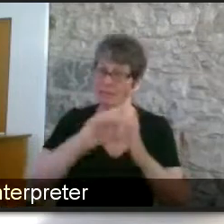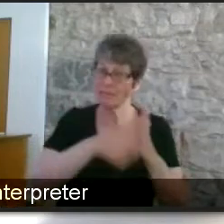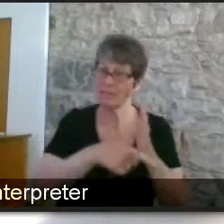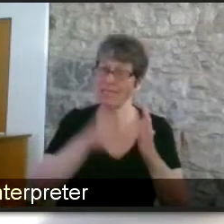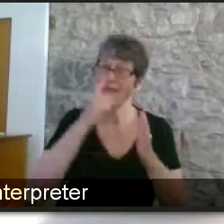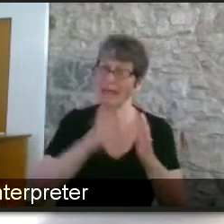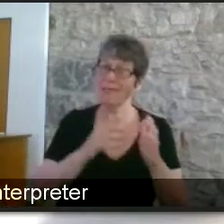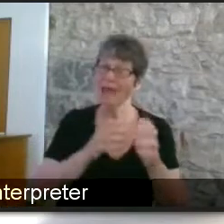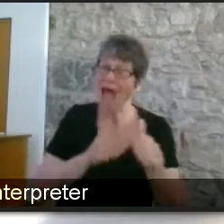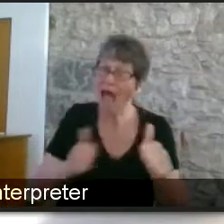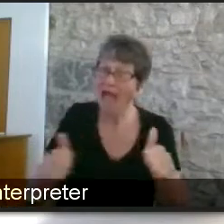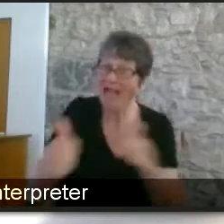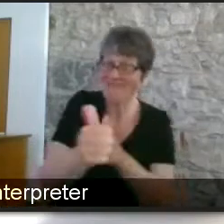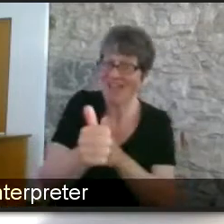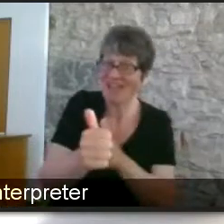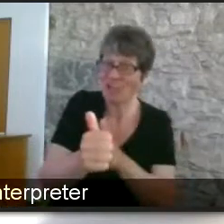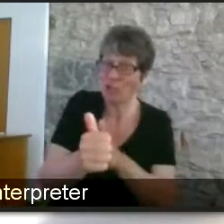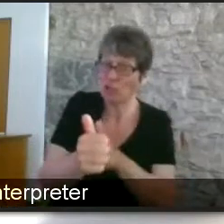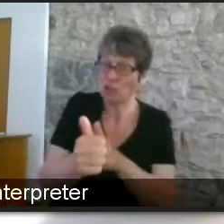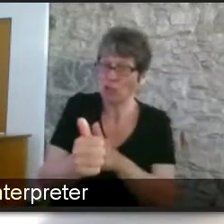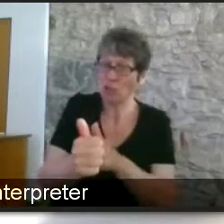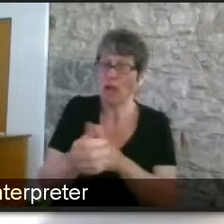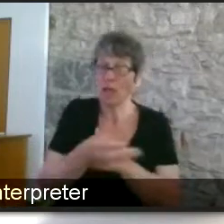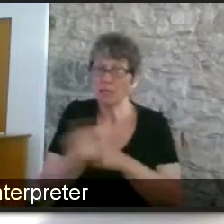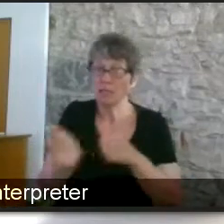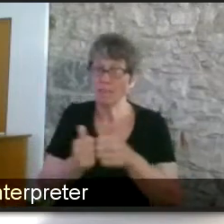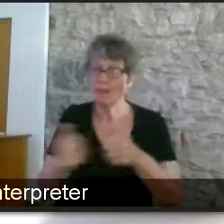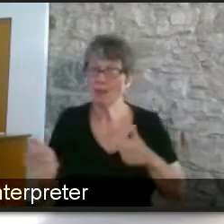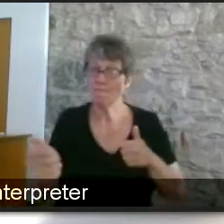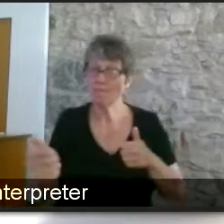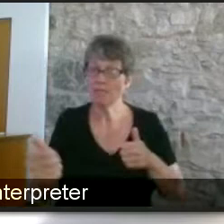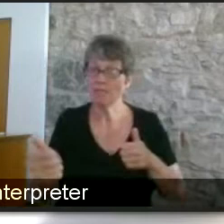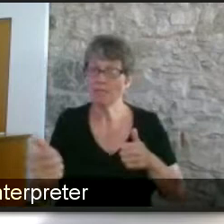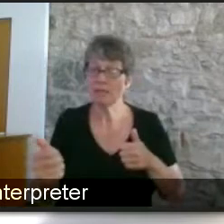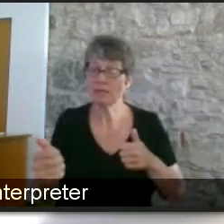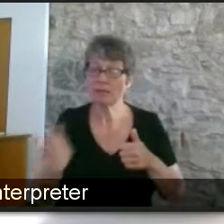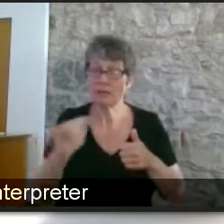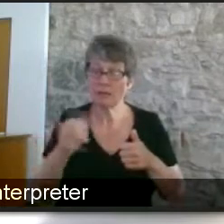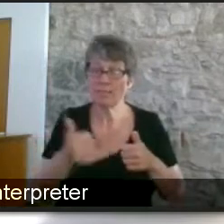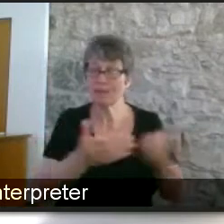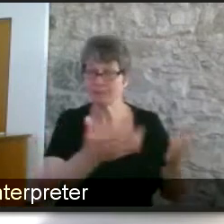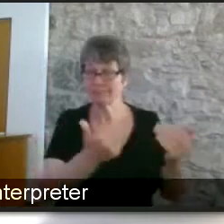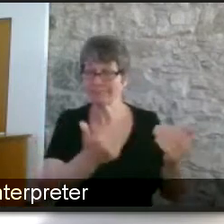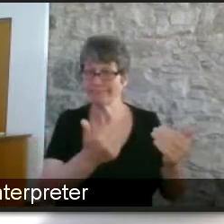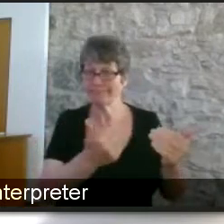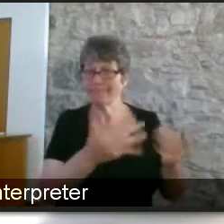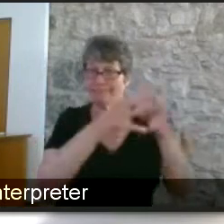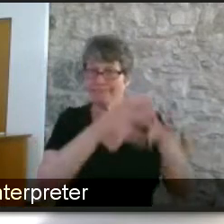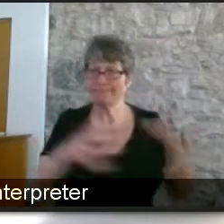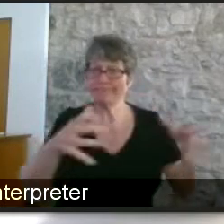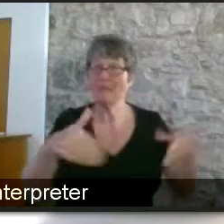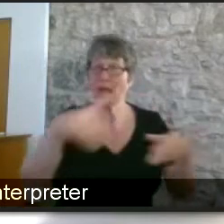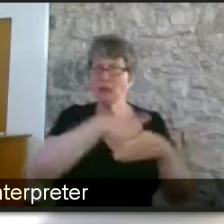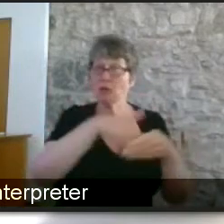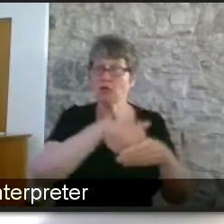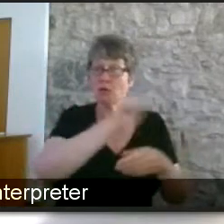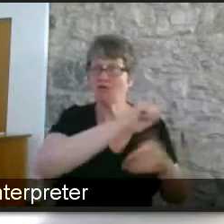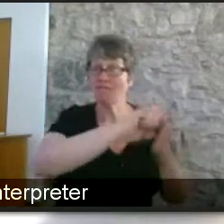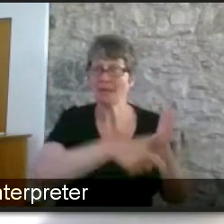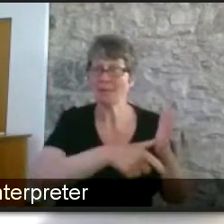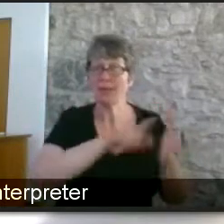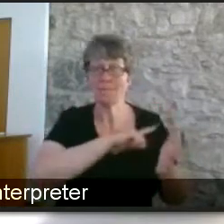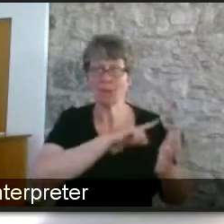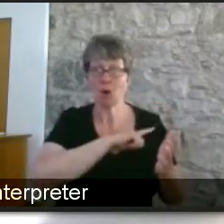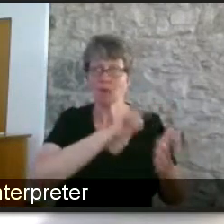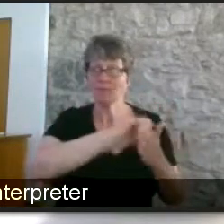companies that were um had increased their inclusion of disabled people were outperforming their peers for